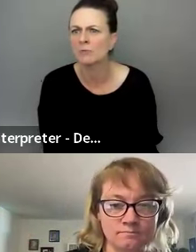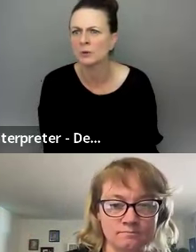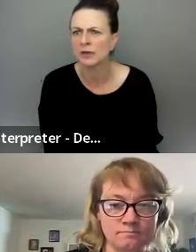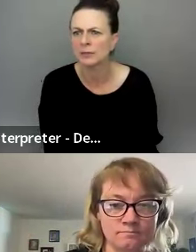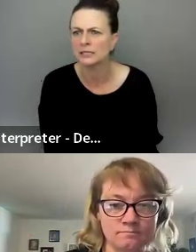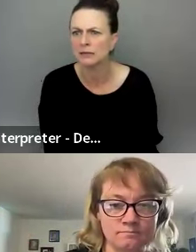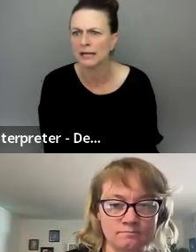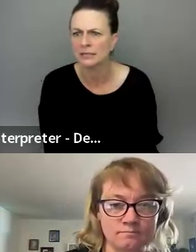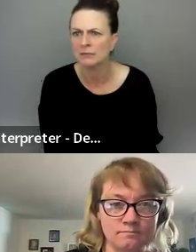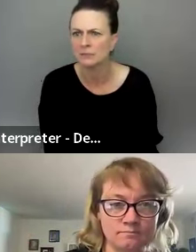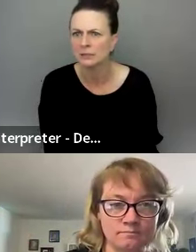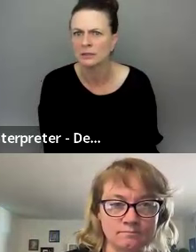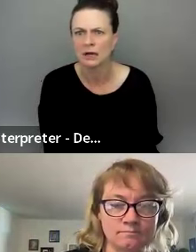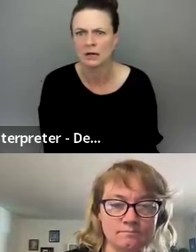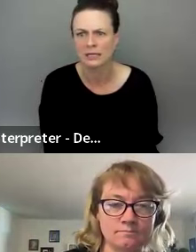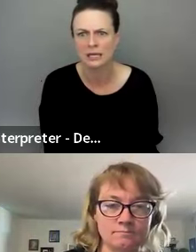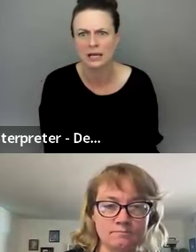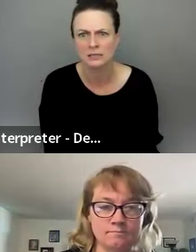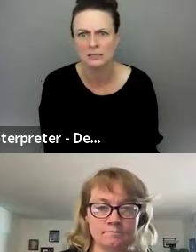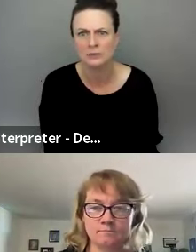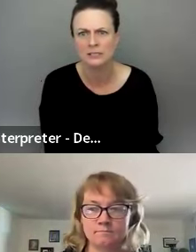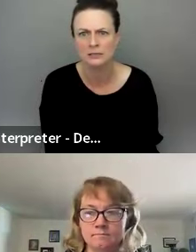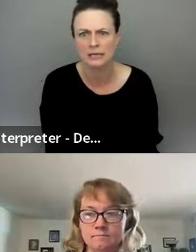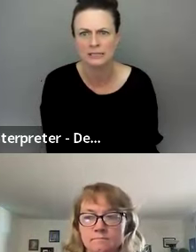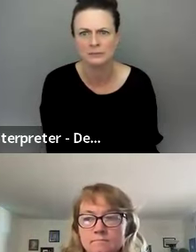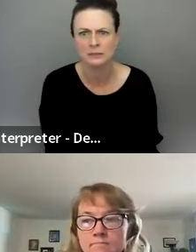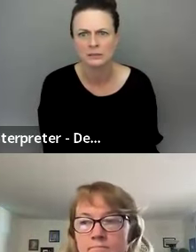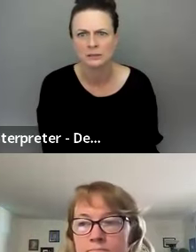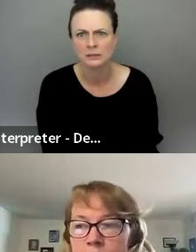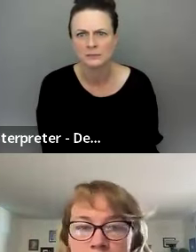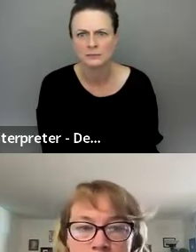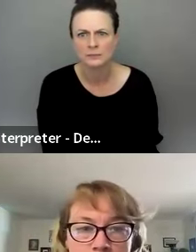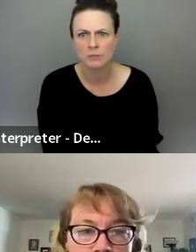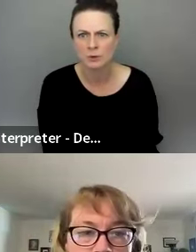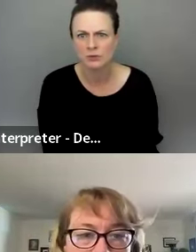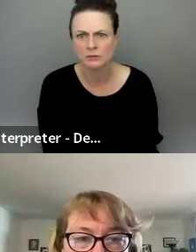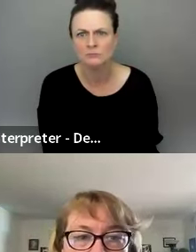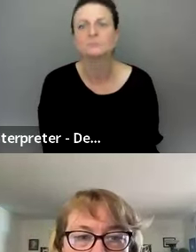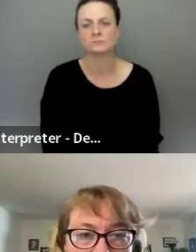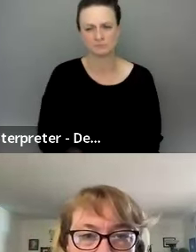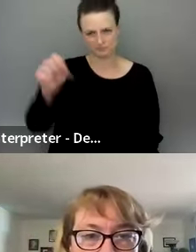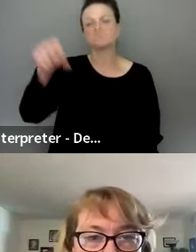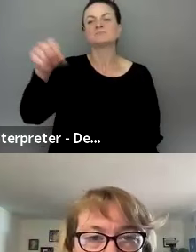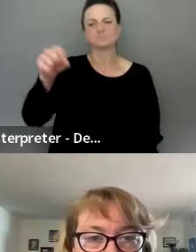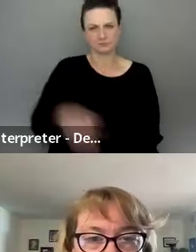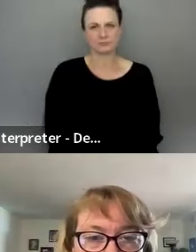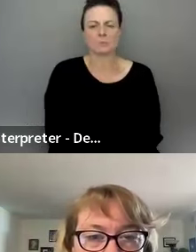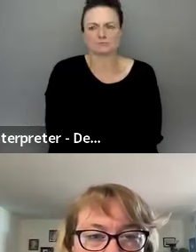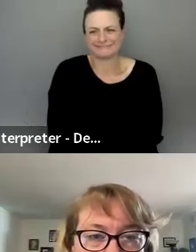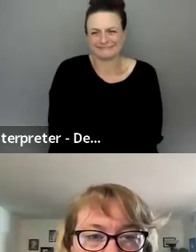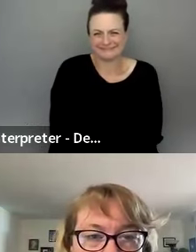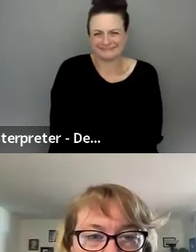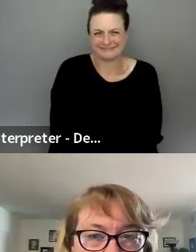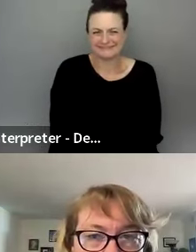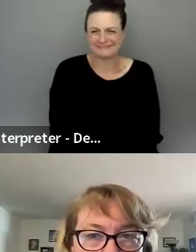have a booth like we did last time? Uh, a kiosk like we did last time? Yes. We will do exactly